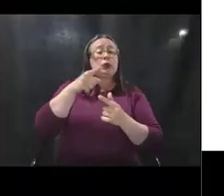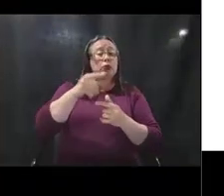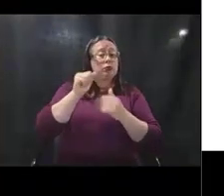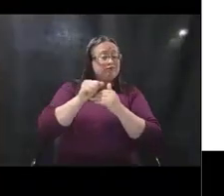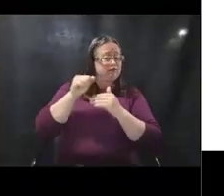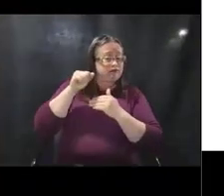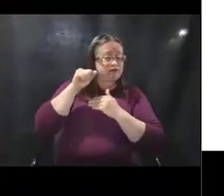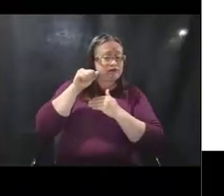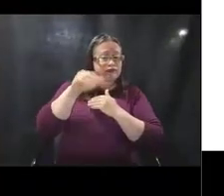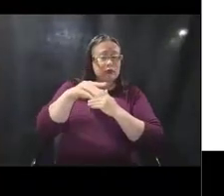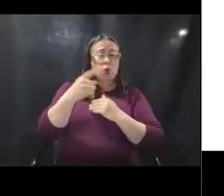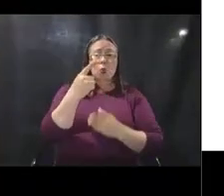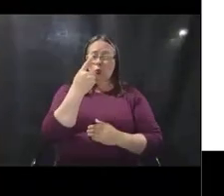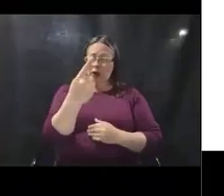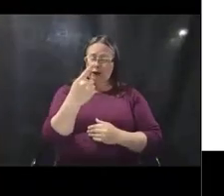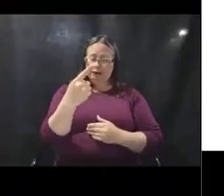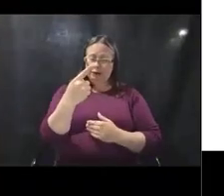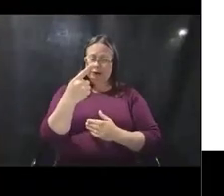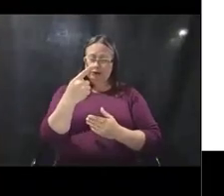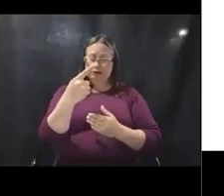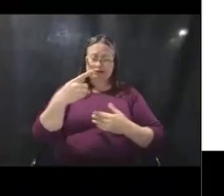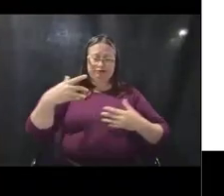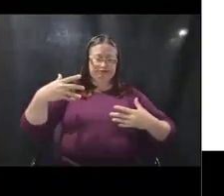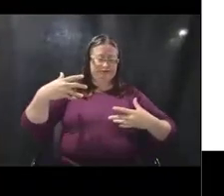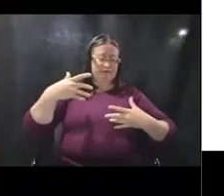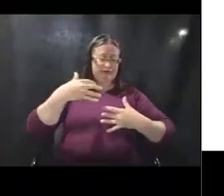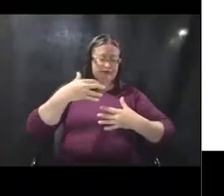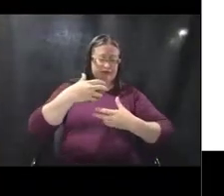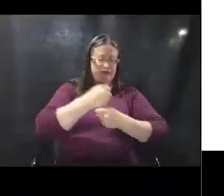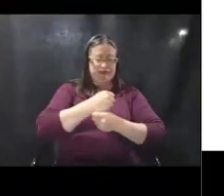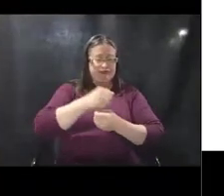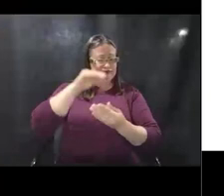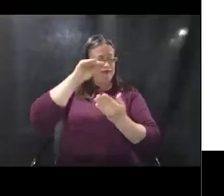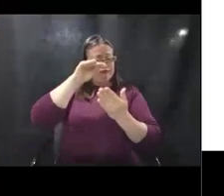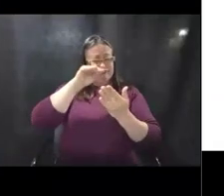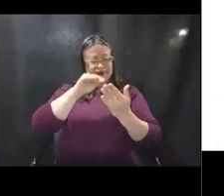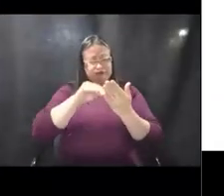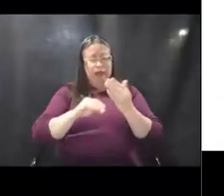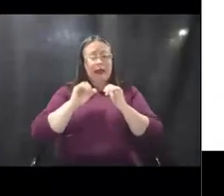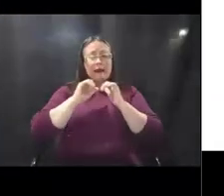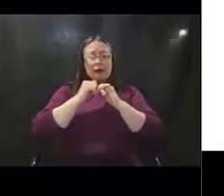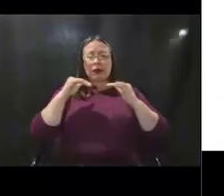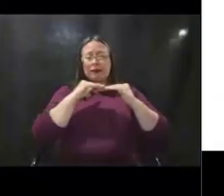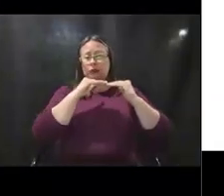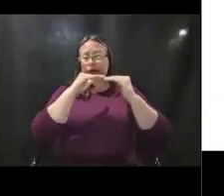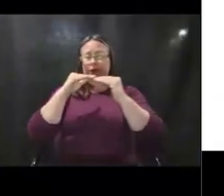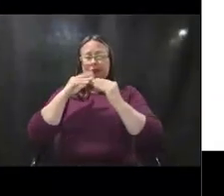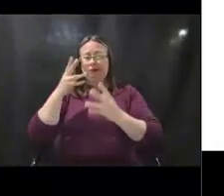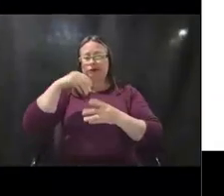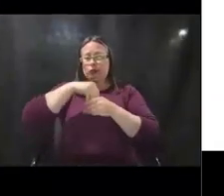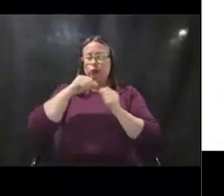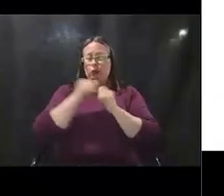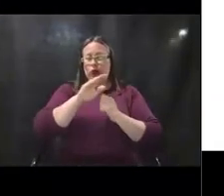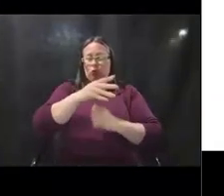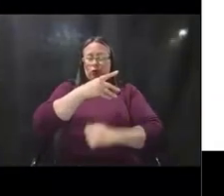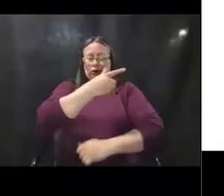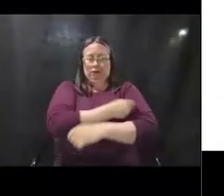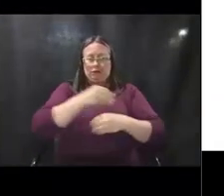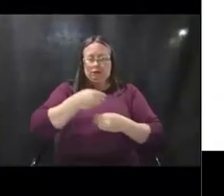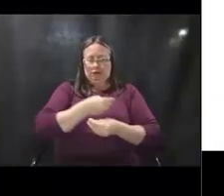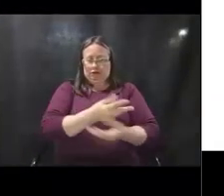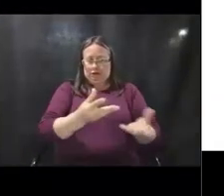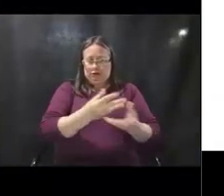submission summarizing how equity was considered as part of your overall vaccine administration efforts.